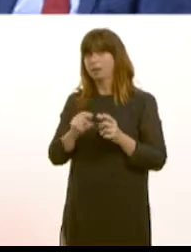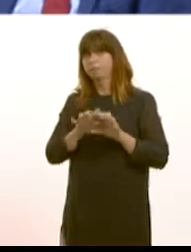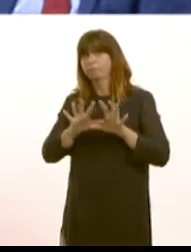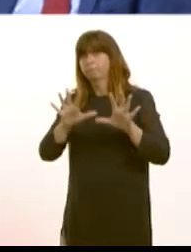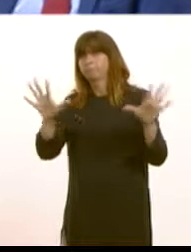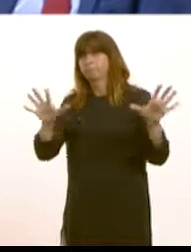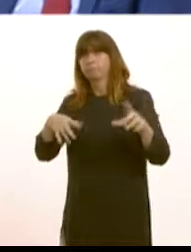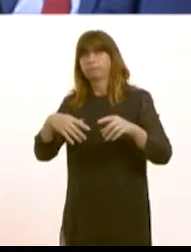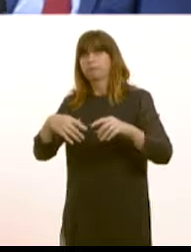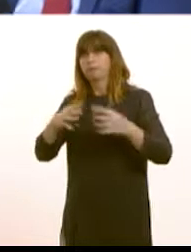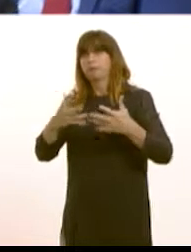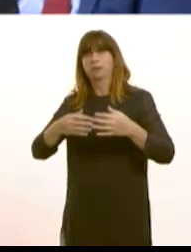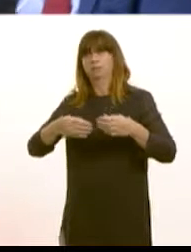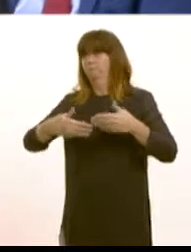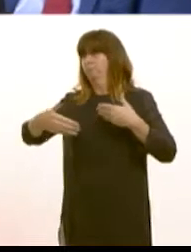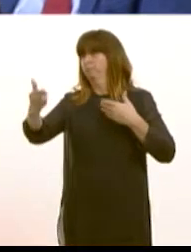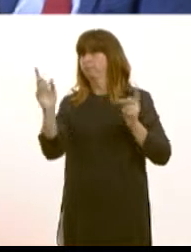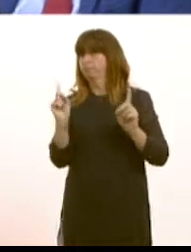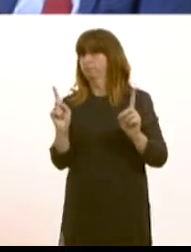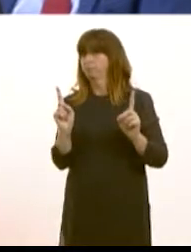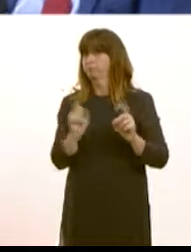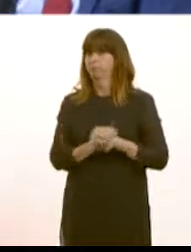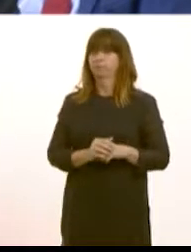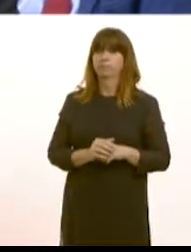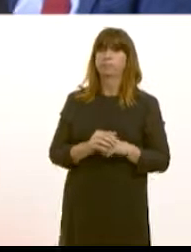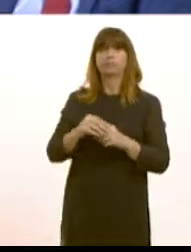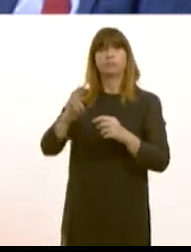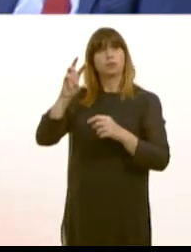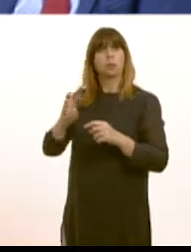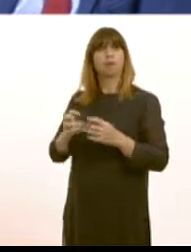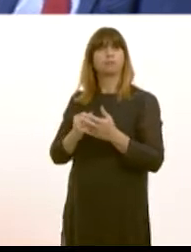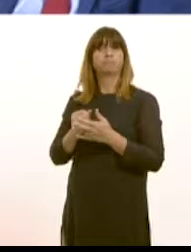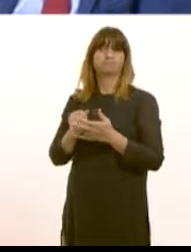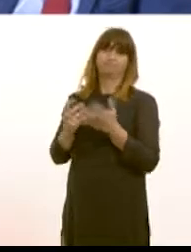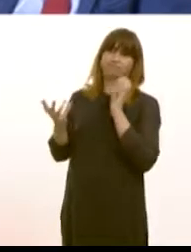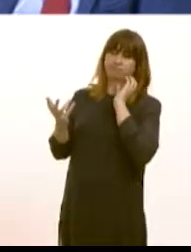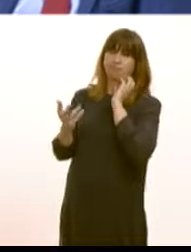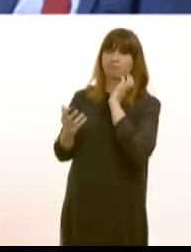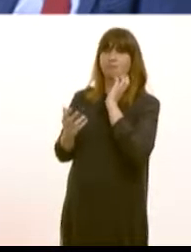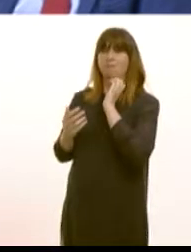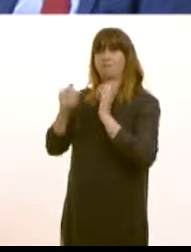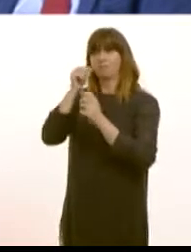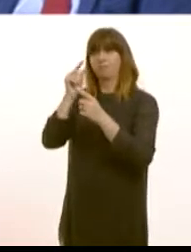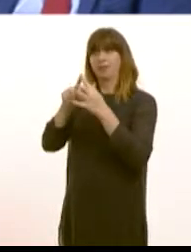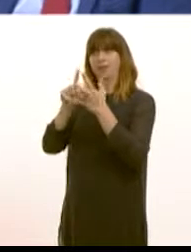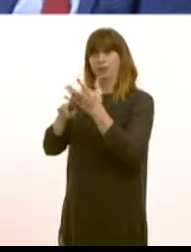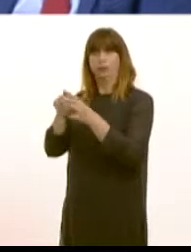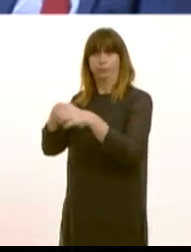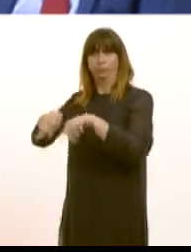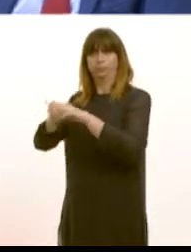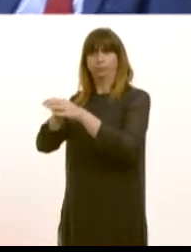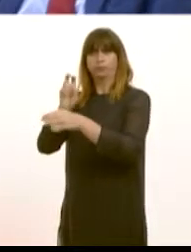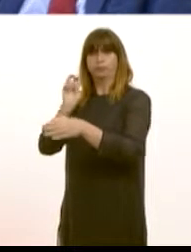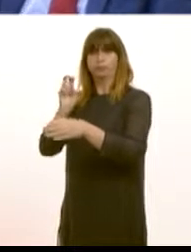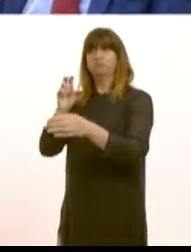said that Wales would not lose out as a result of leaving the EU indeed I know that it has been said that funding for each and every part of the UK